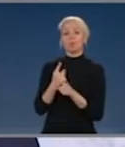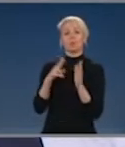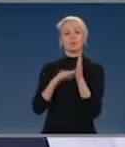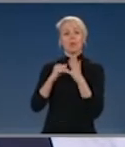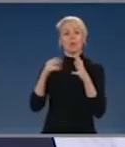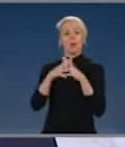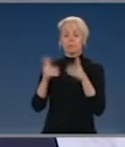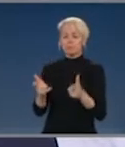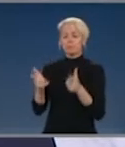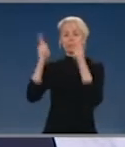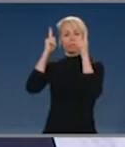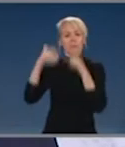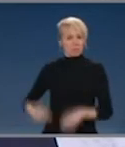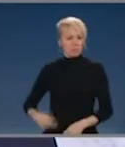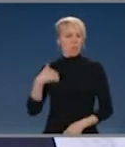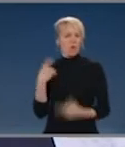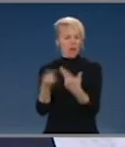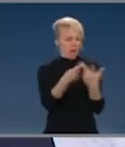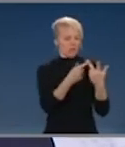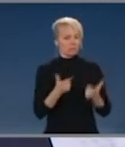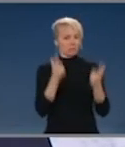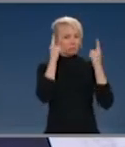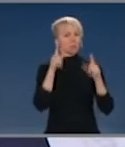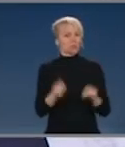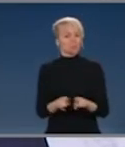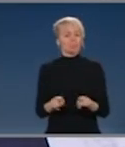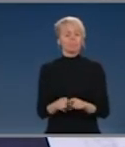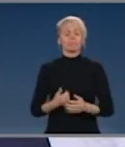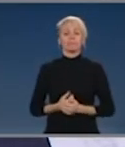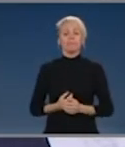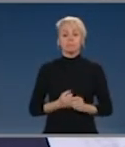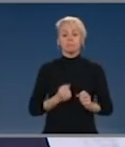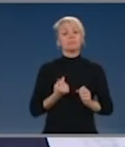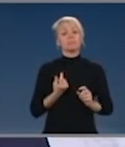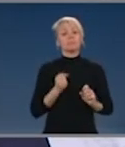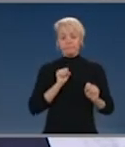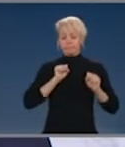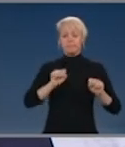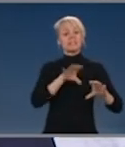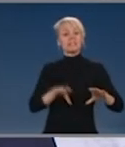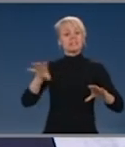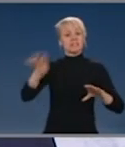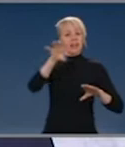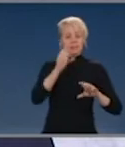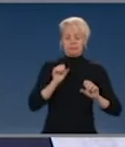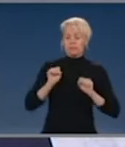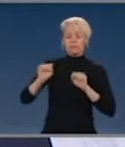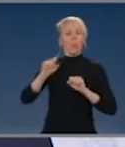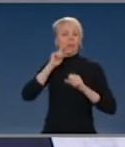in both states have made decisions operational decisions on public order grounds